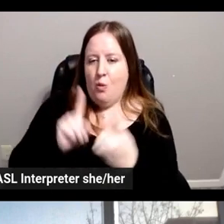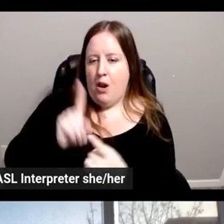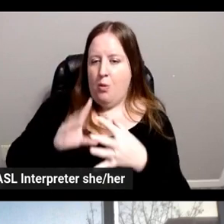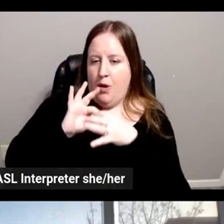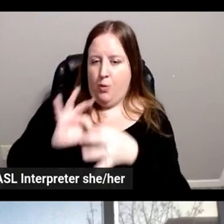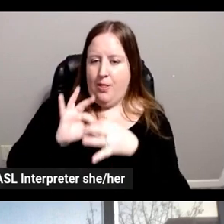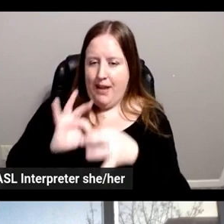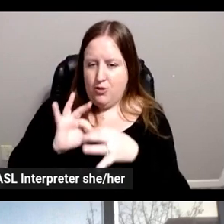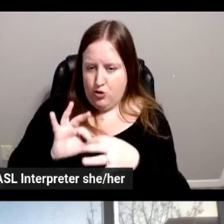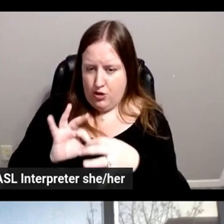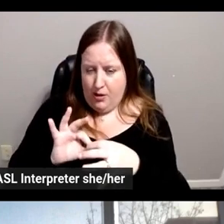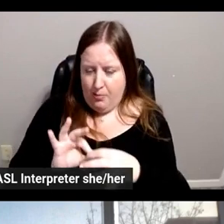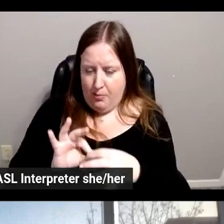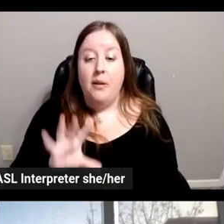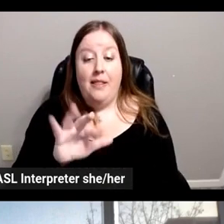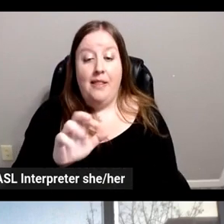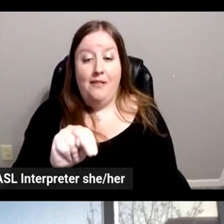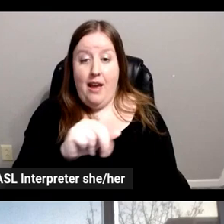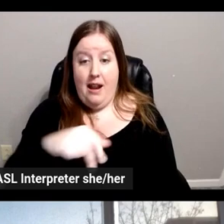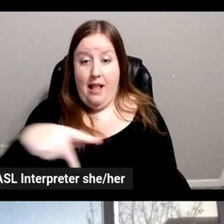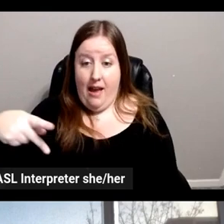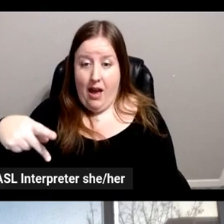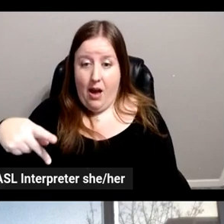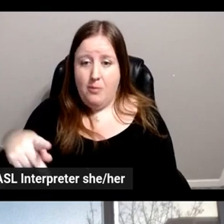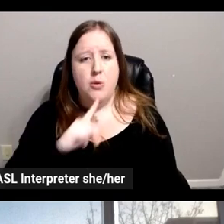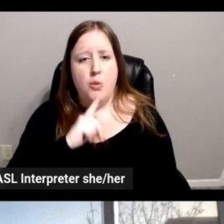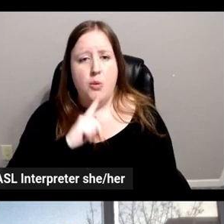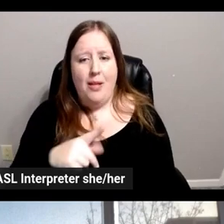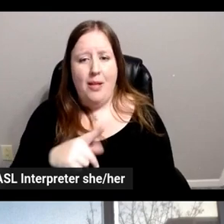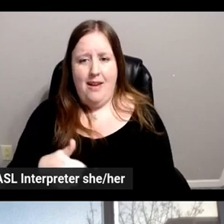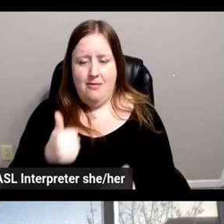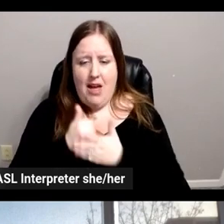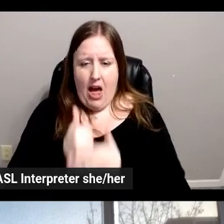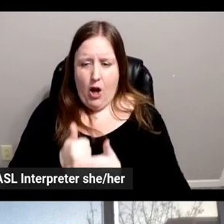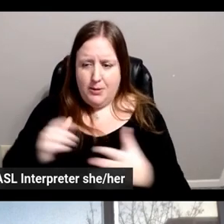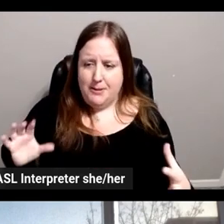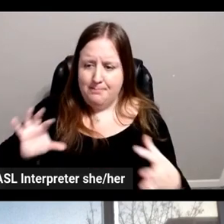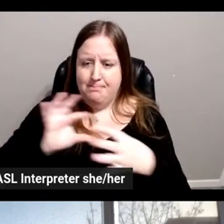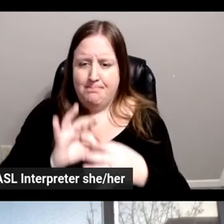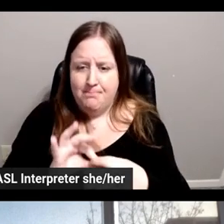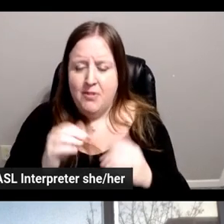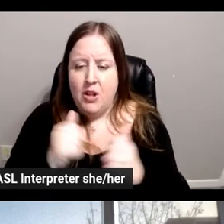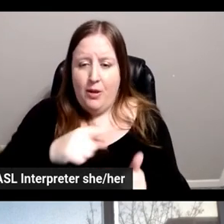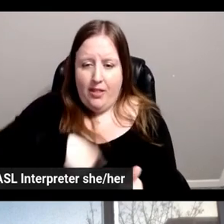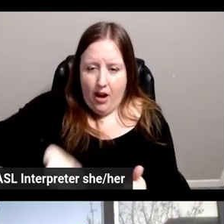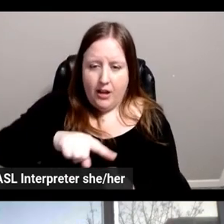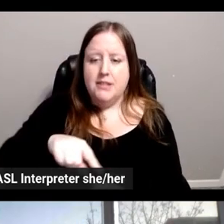the fan app is really the bridge between us, ourselves, and the Tifosi.